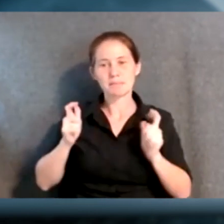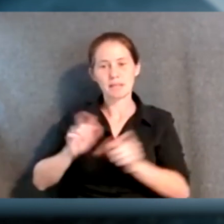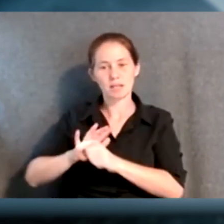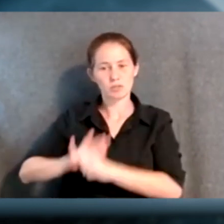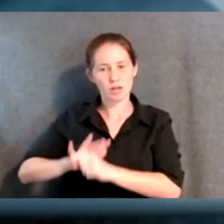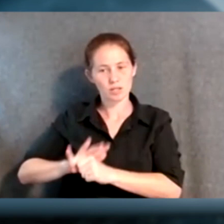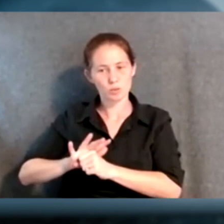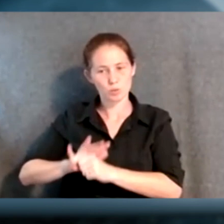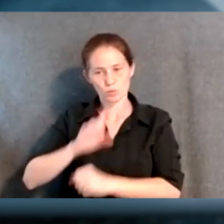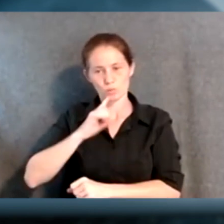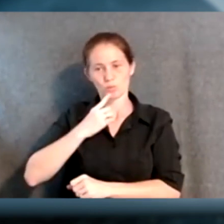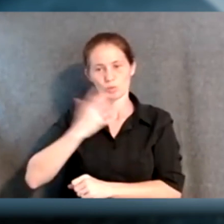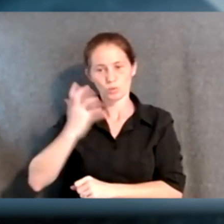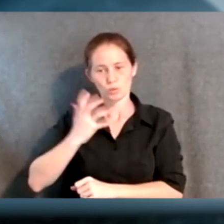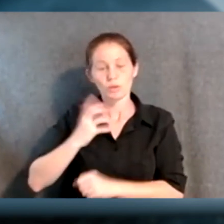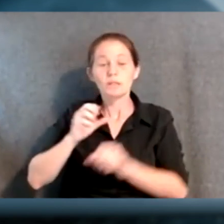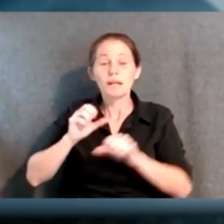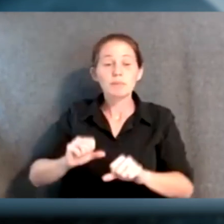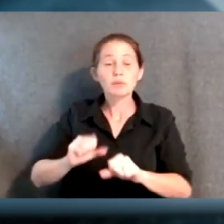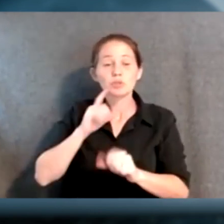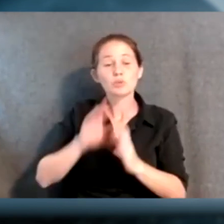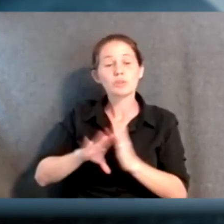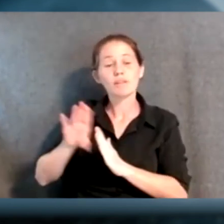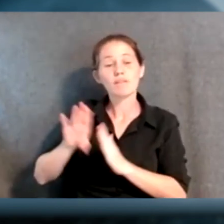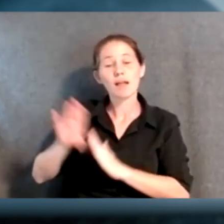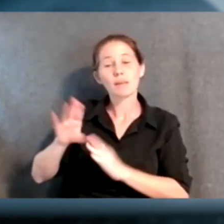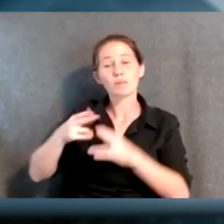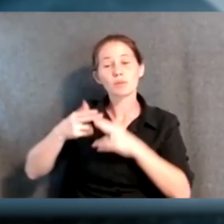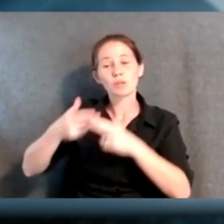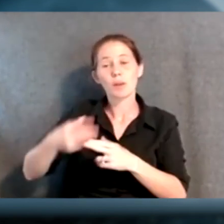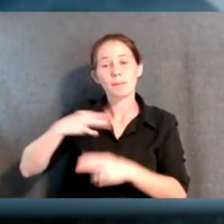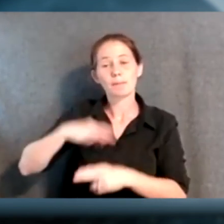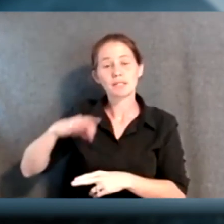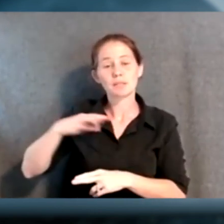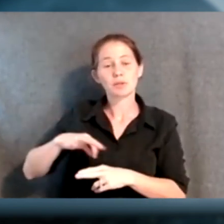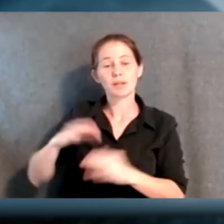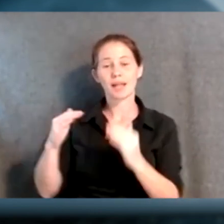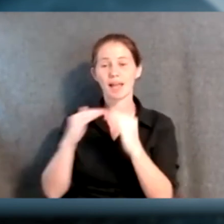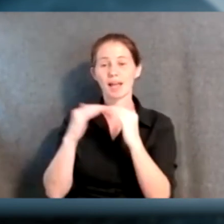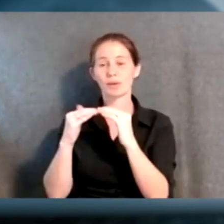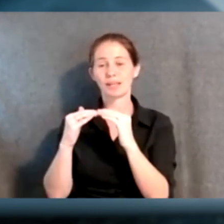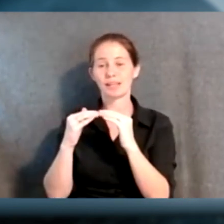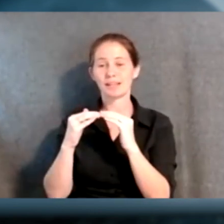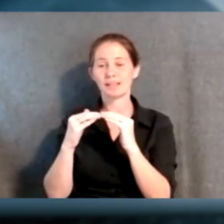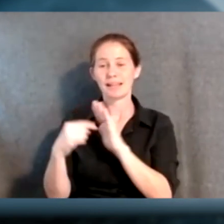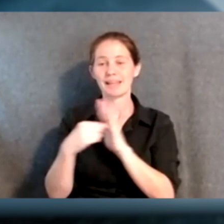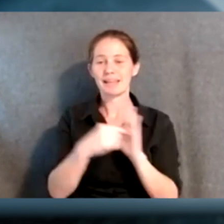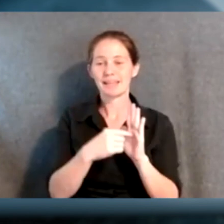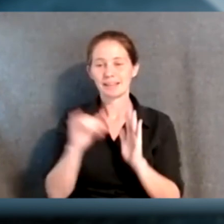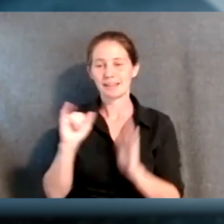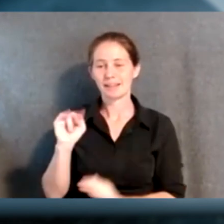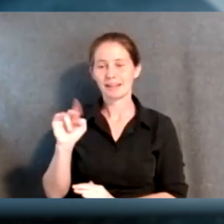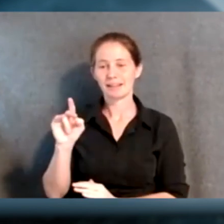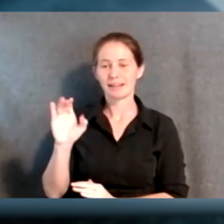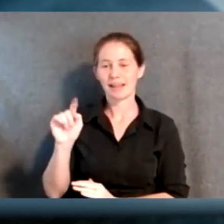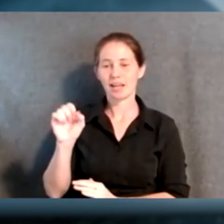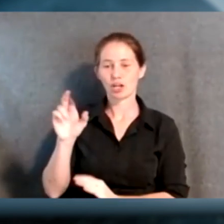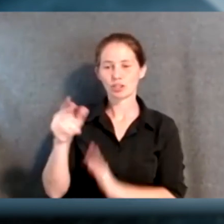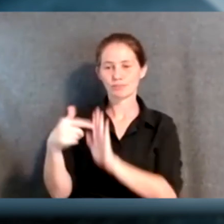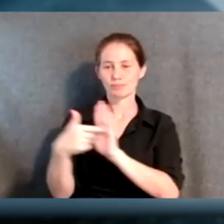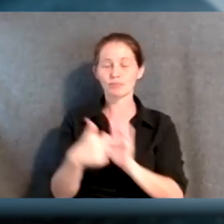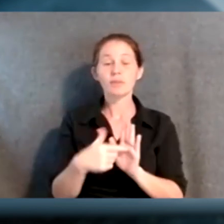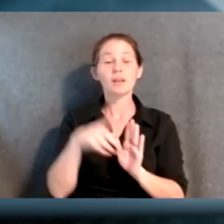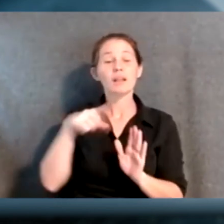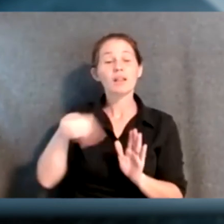We then were able to develop what was called the Pittsburgh equity indicators, which Rick will talk a little bit more about. And the